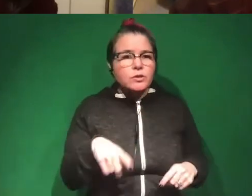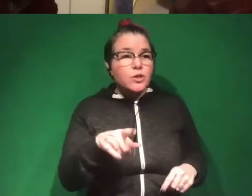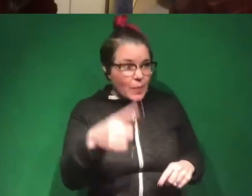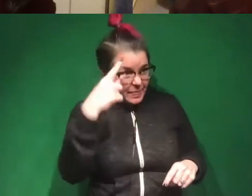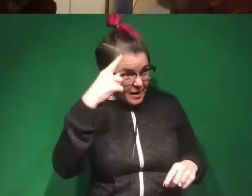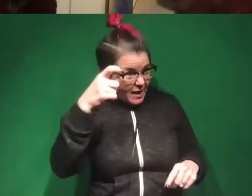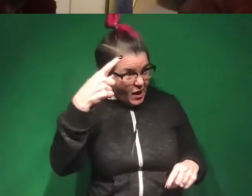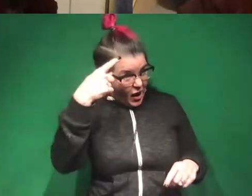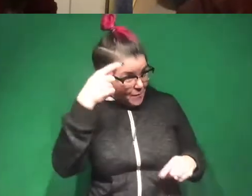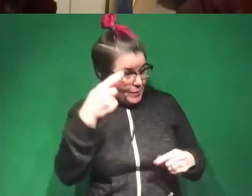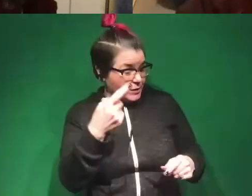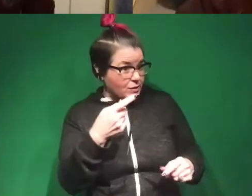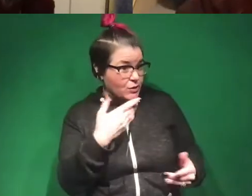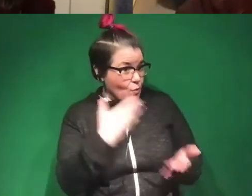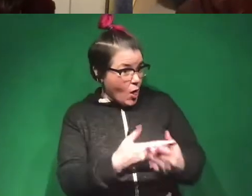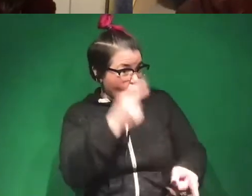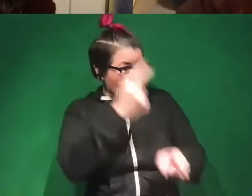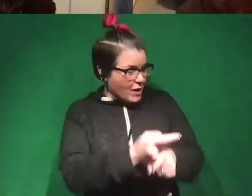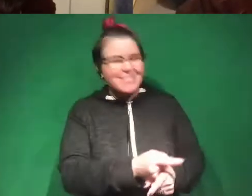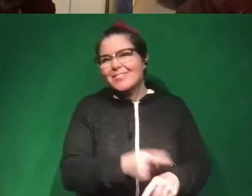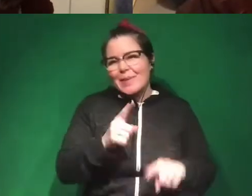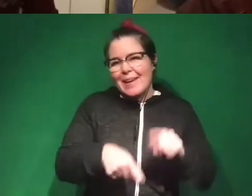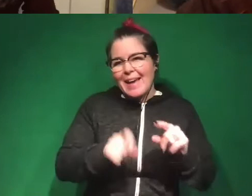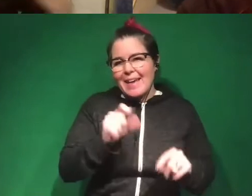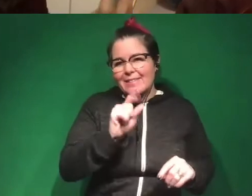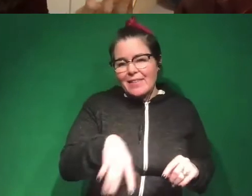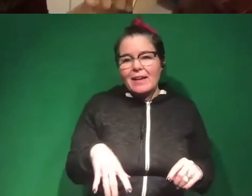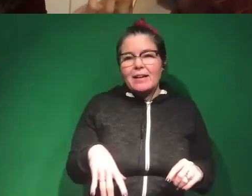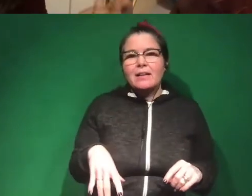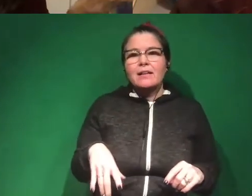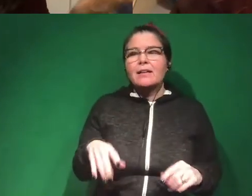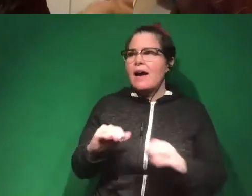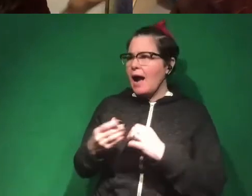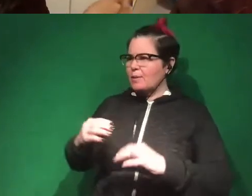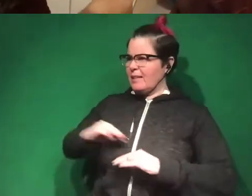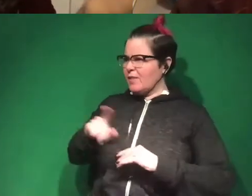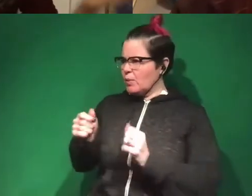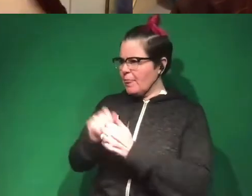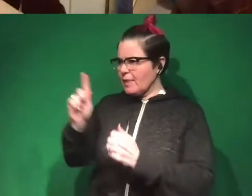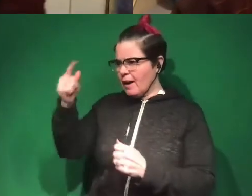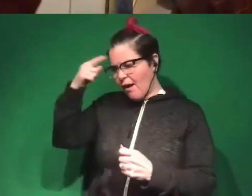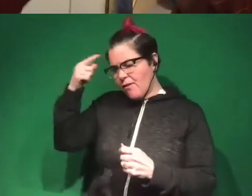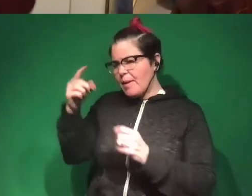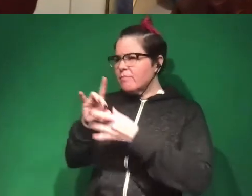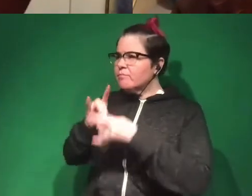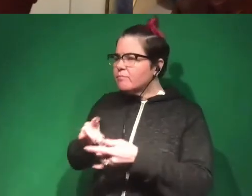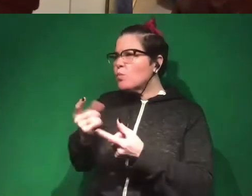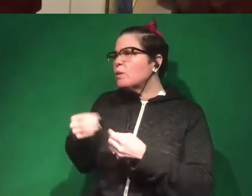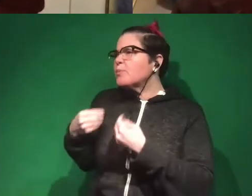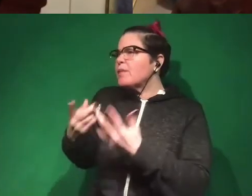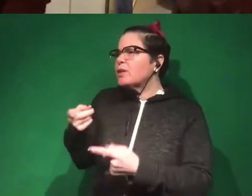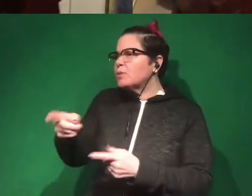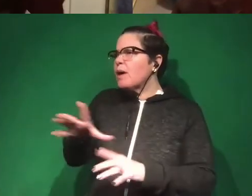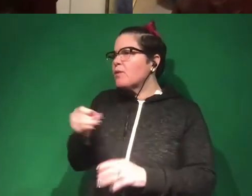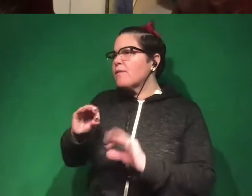government's doing really well, right? Like, is not an okay question to ask, but, you know, how satisfied are you with the government in terms of what it's providing to you and your